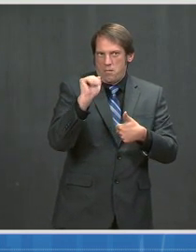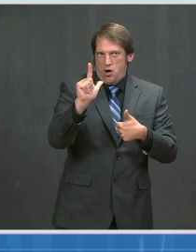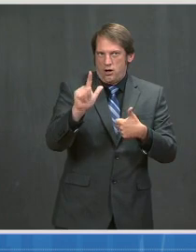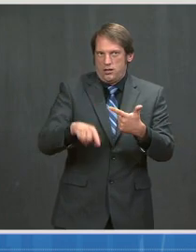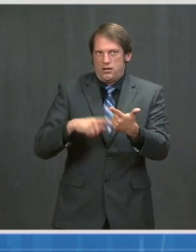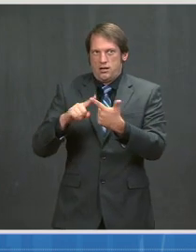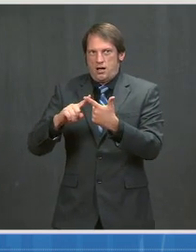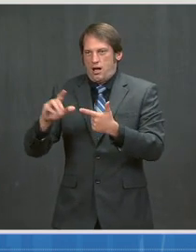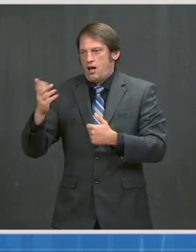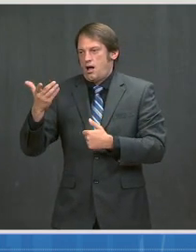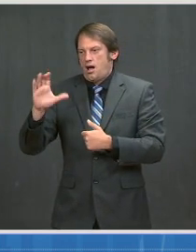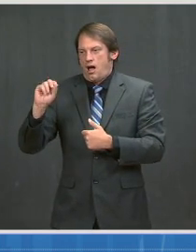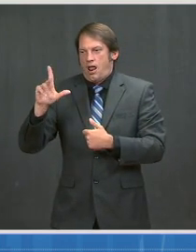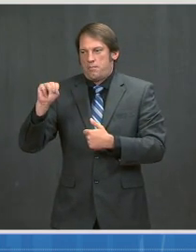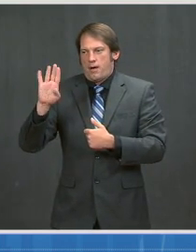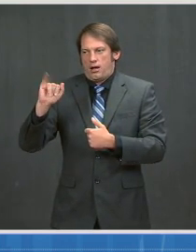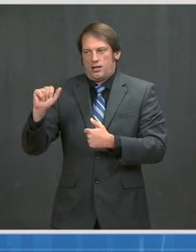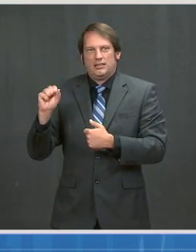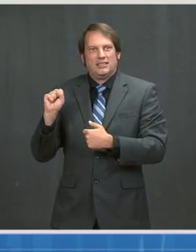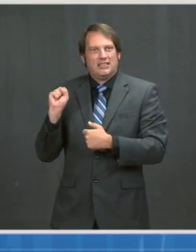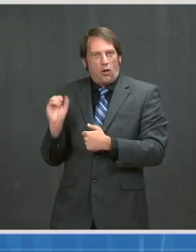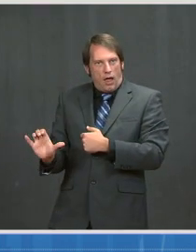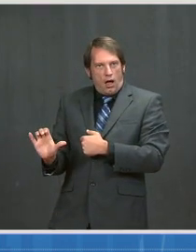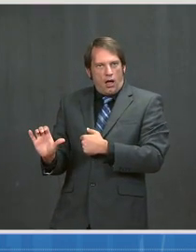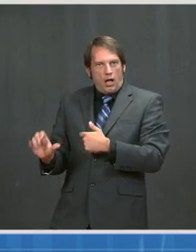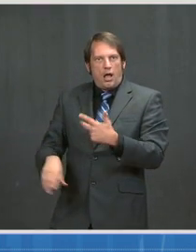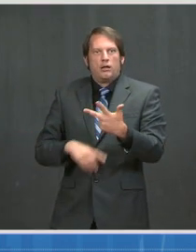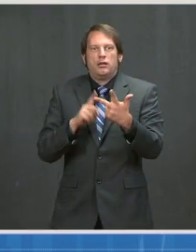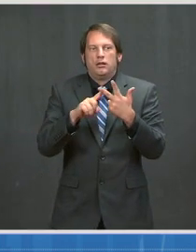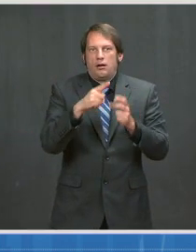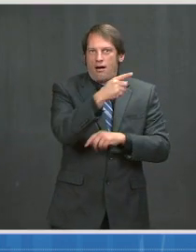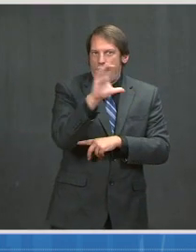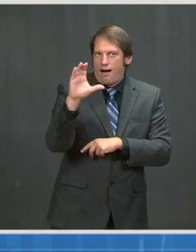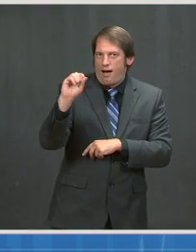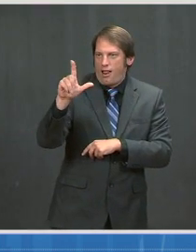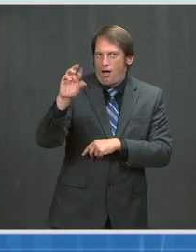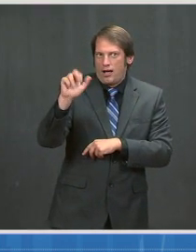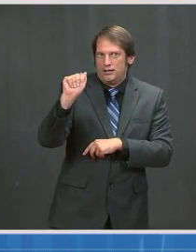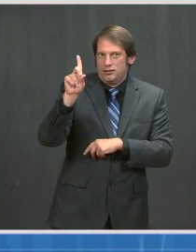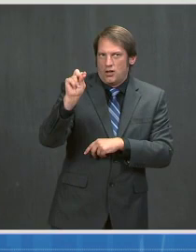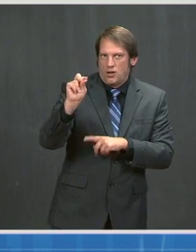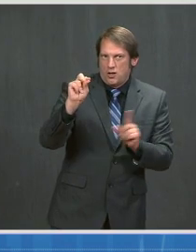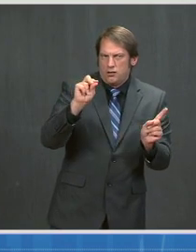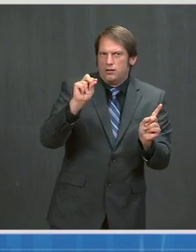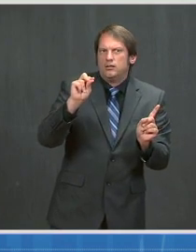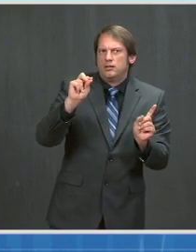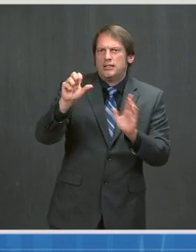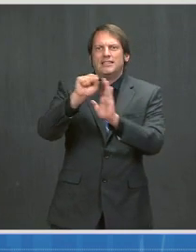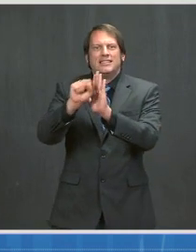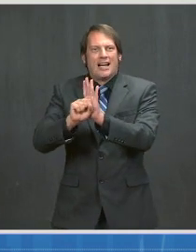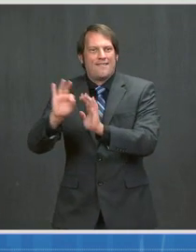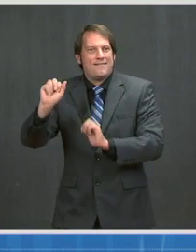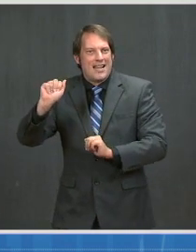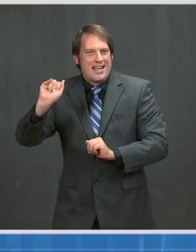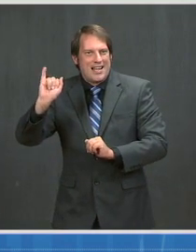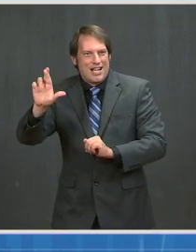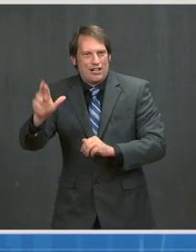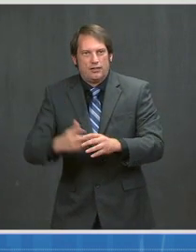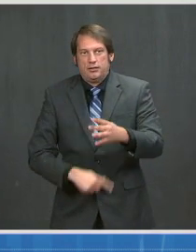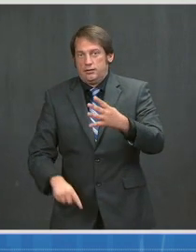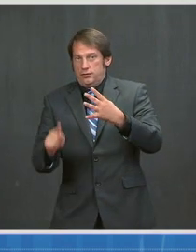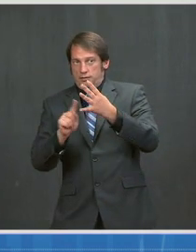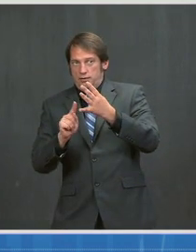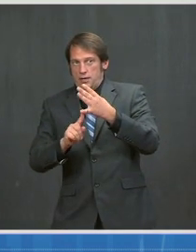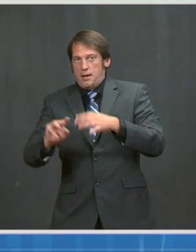The second is at the Colorado State Fairgrounds in Pueblo, Colorado. And the third is at the Minnesota State Fairgrounds in